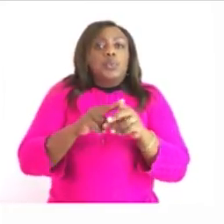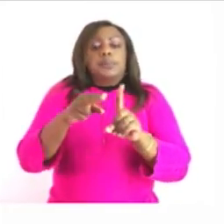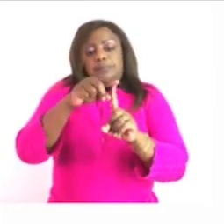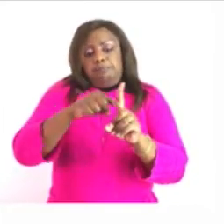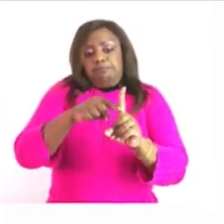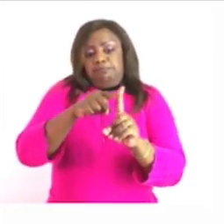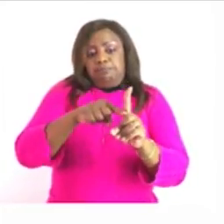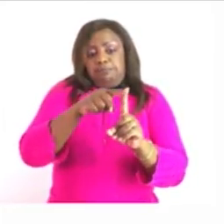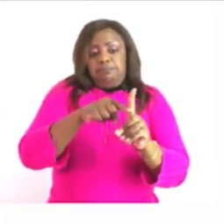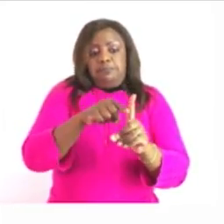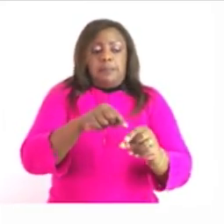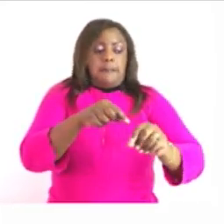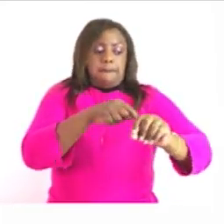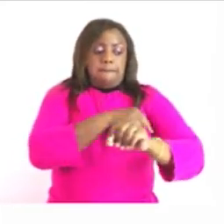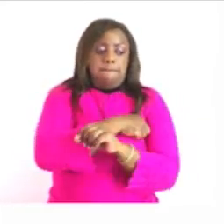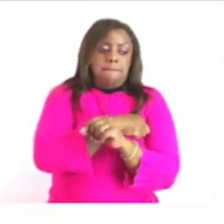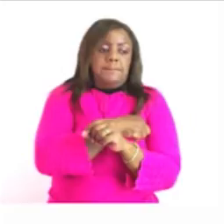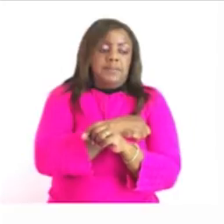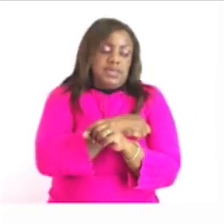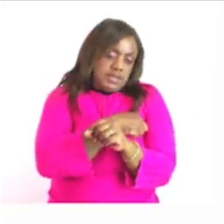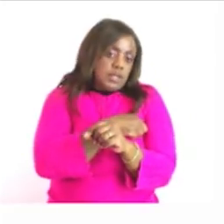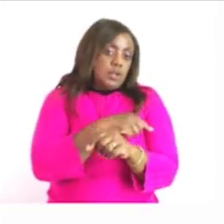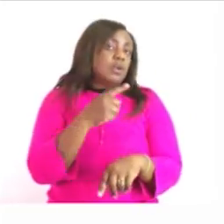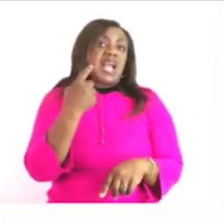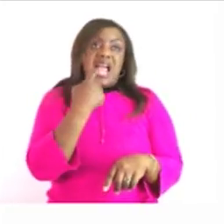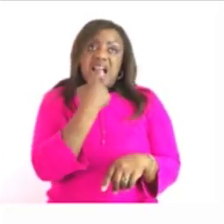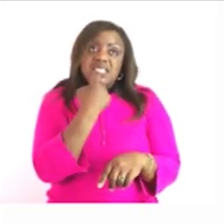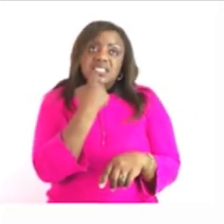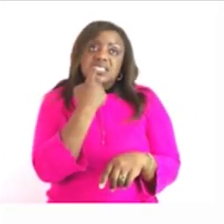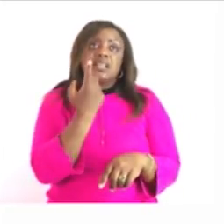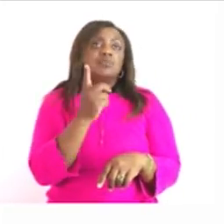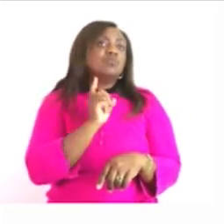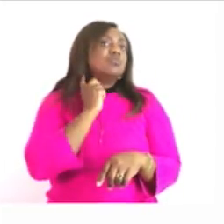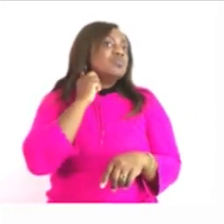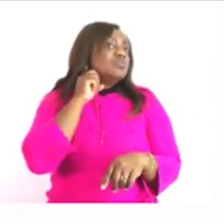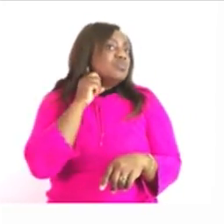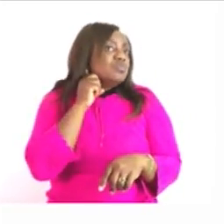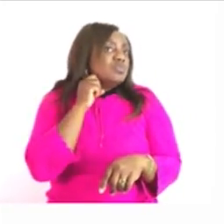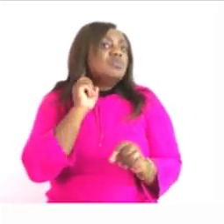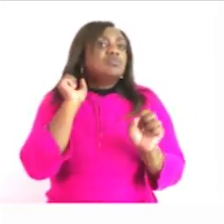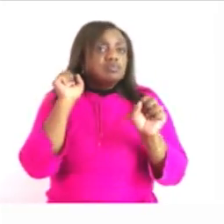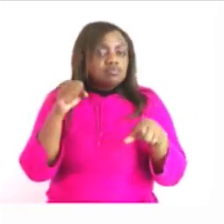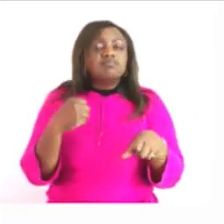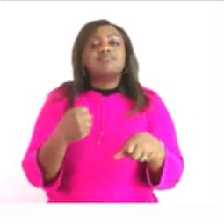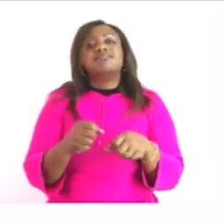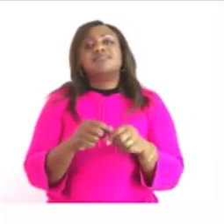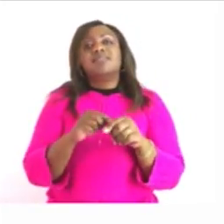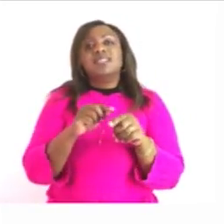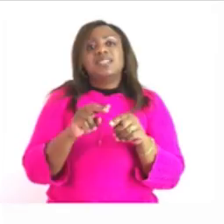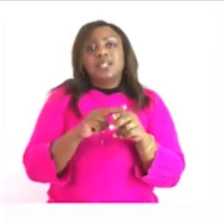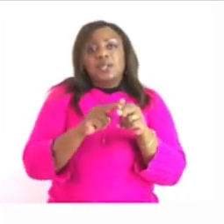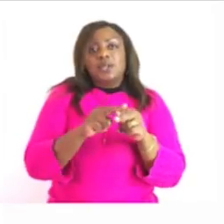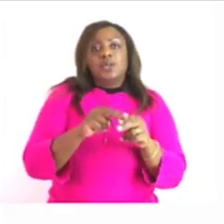a thermometer is an instrument that we use to measure the temperature and is recorded in degree celsius